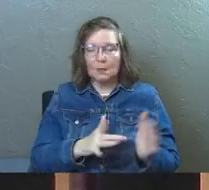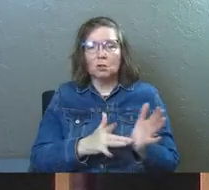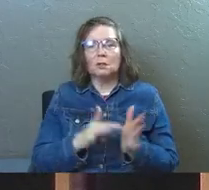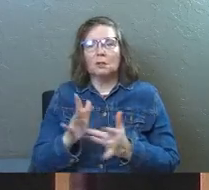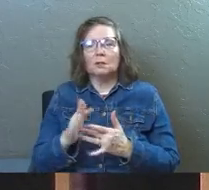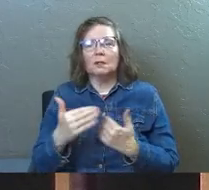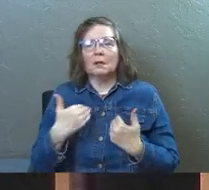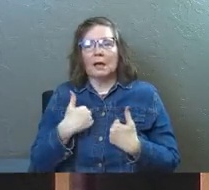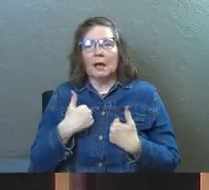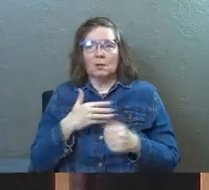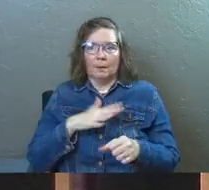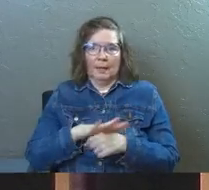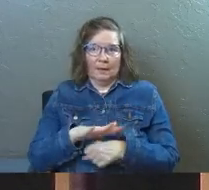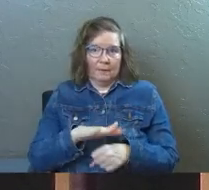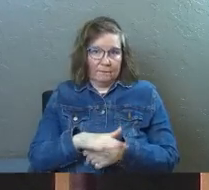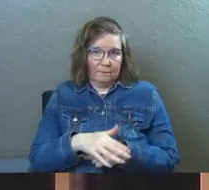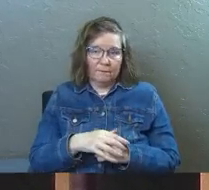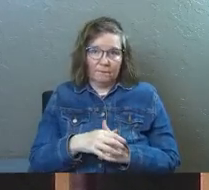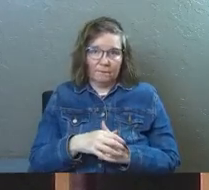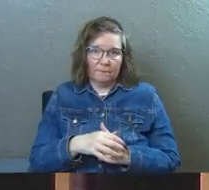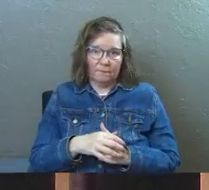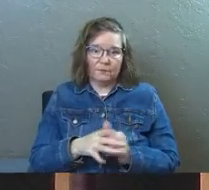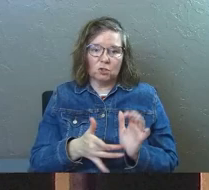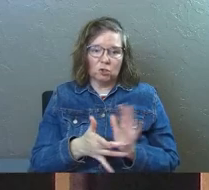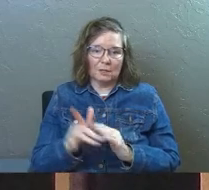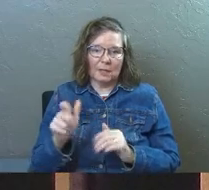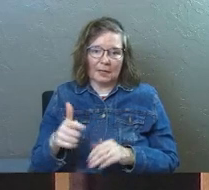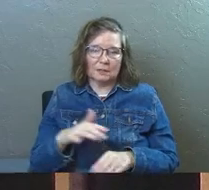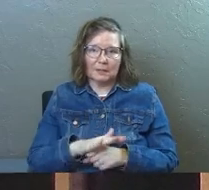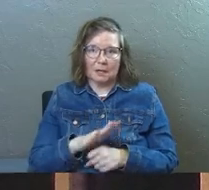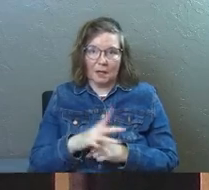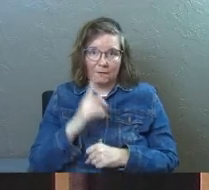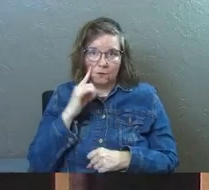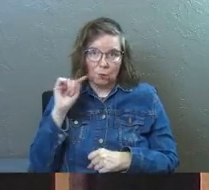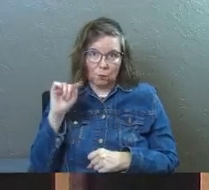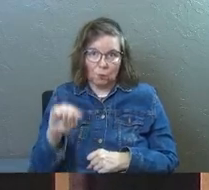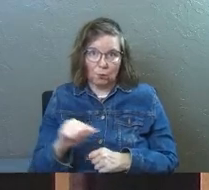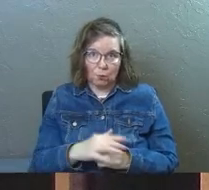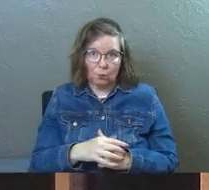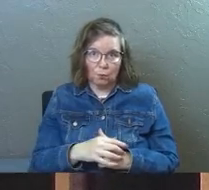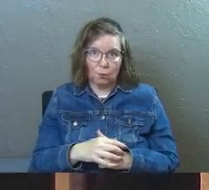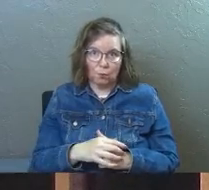Jesus had to be enough. Jesus has to be enough for you.